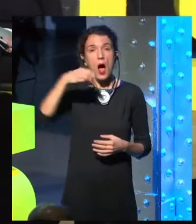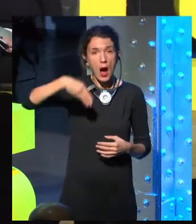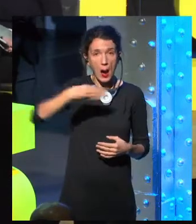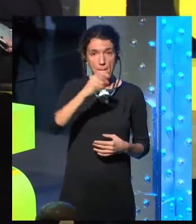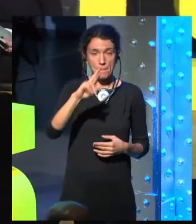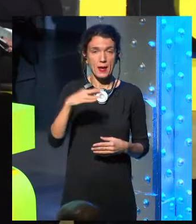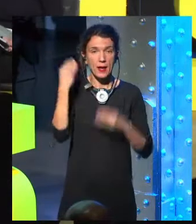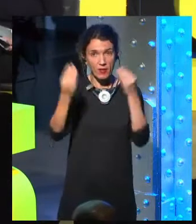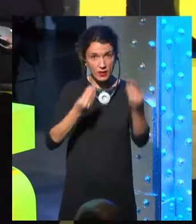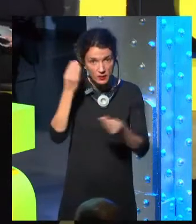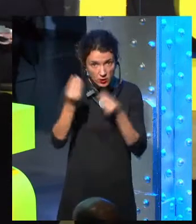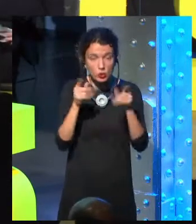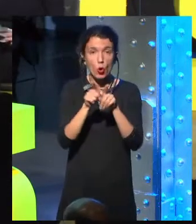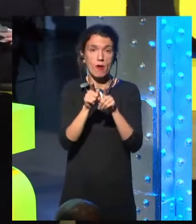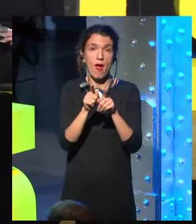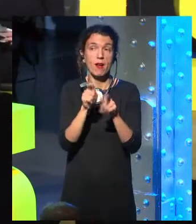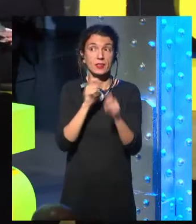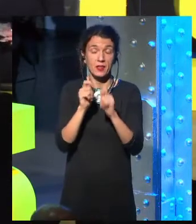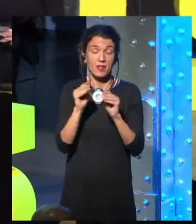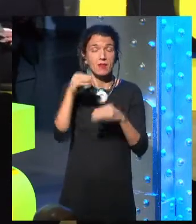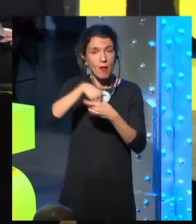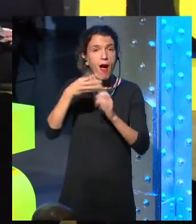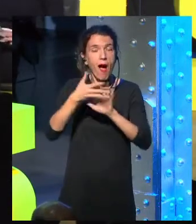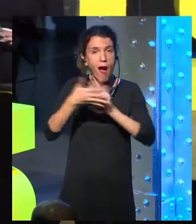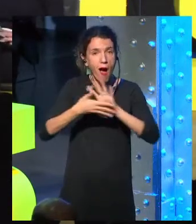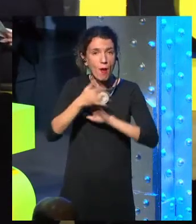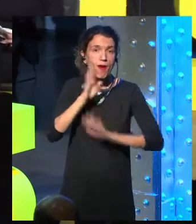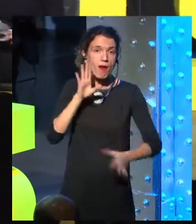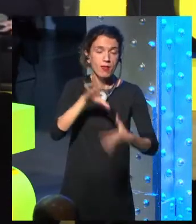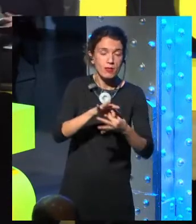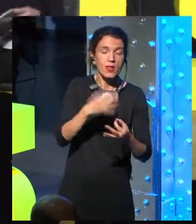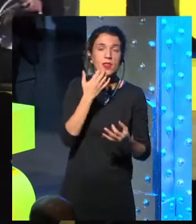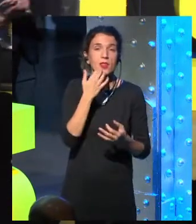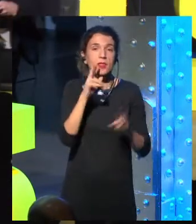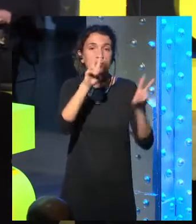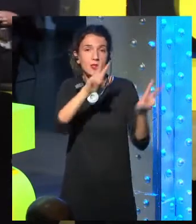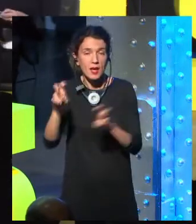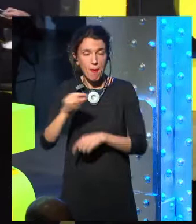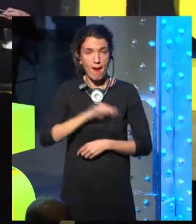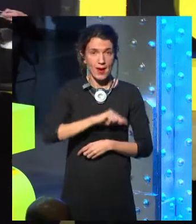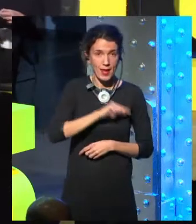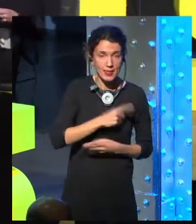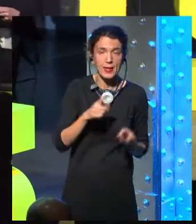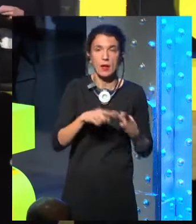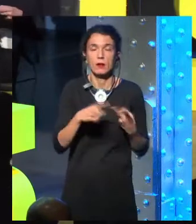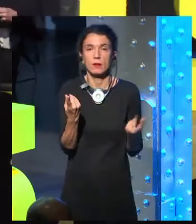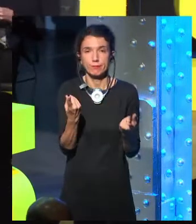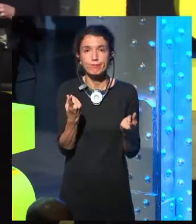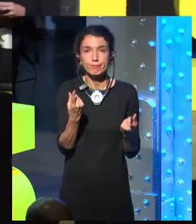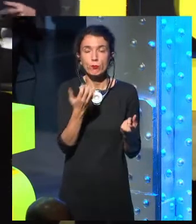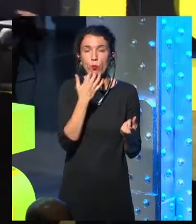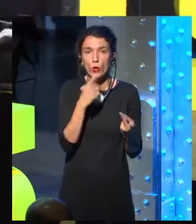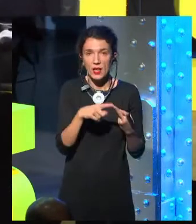reflects during her speeches about these type of things, questions like